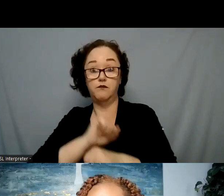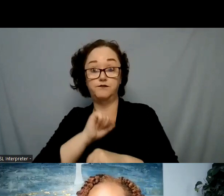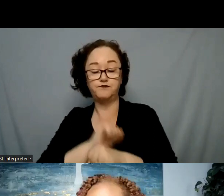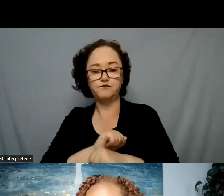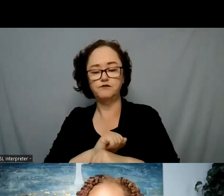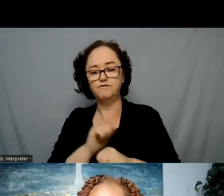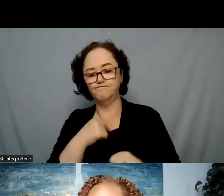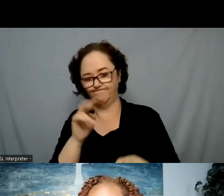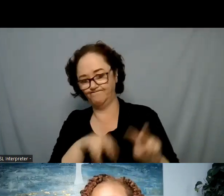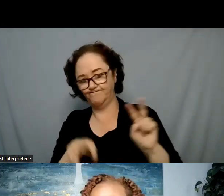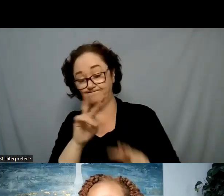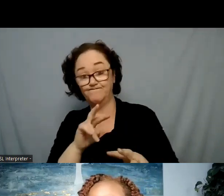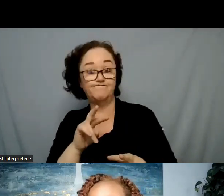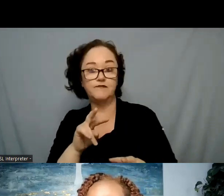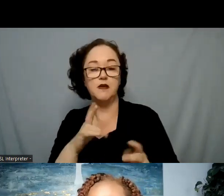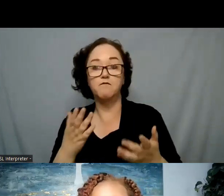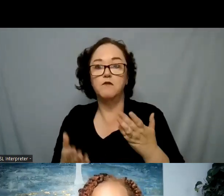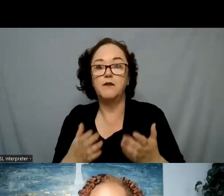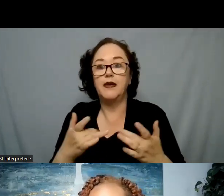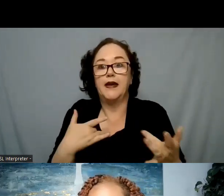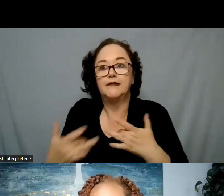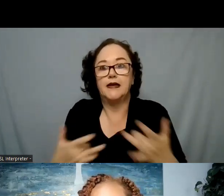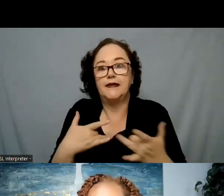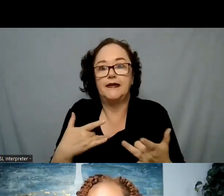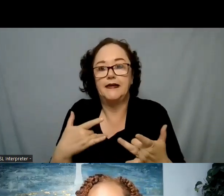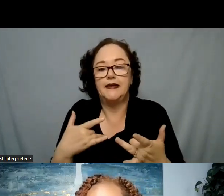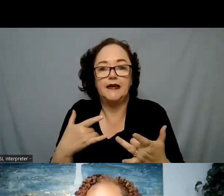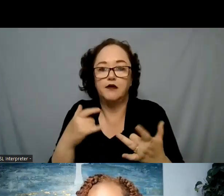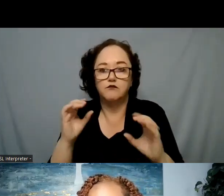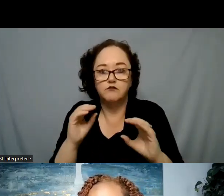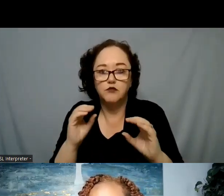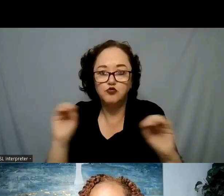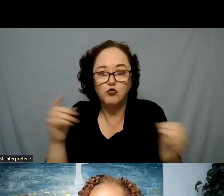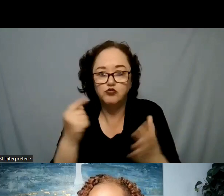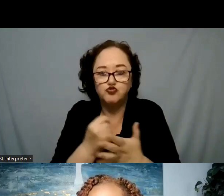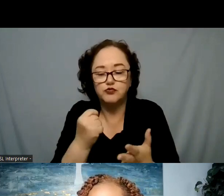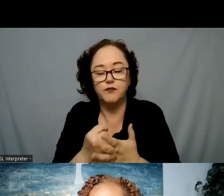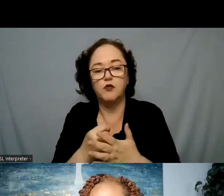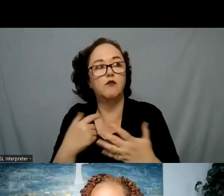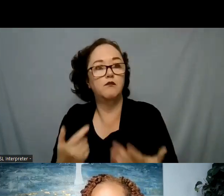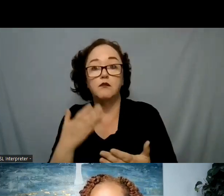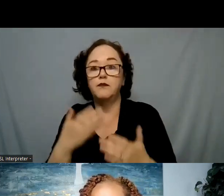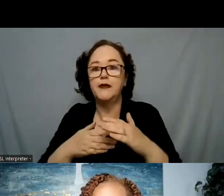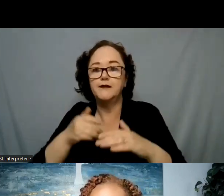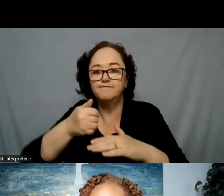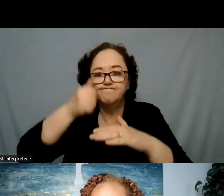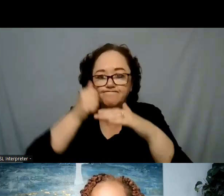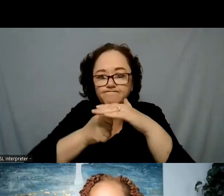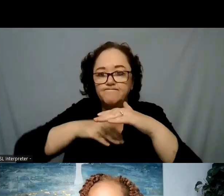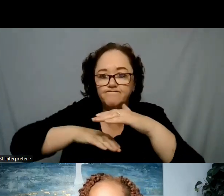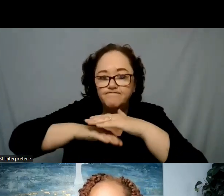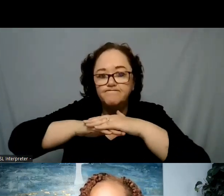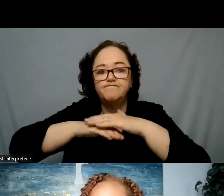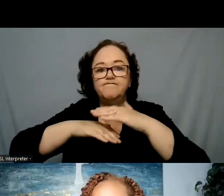untreated anxiety it can be undiagnosed mental health conditions that have been masked